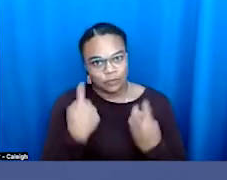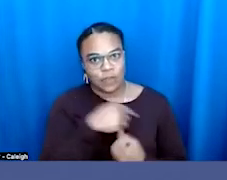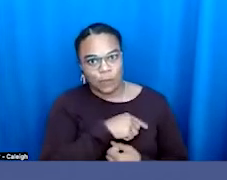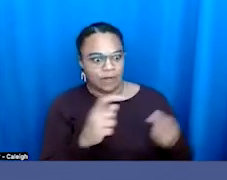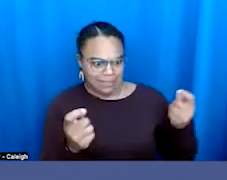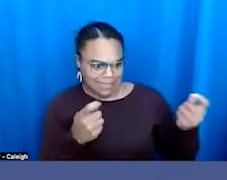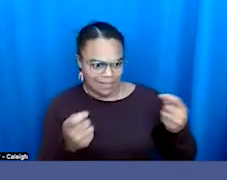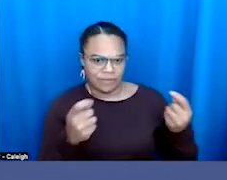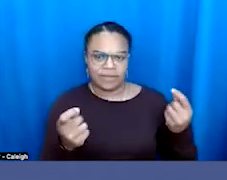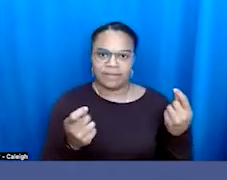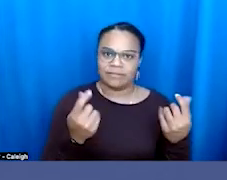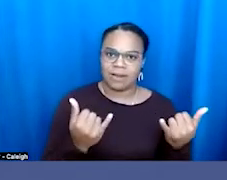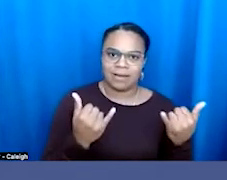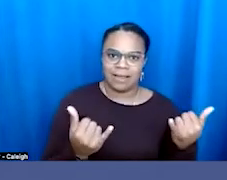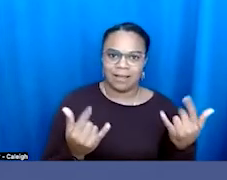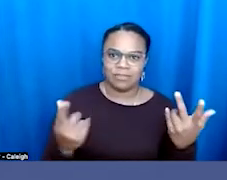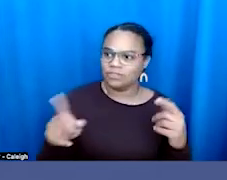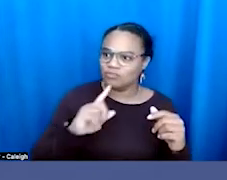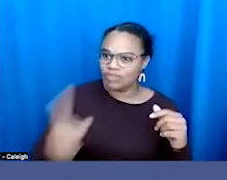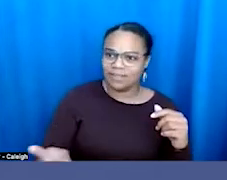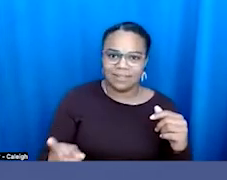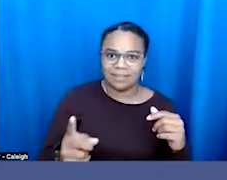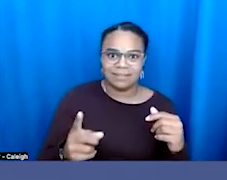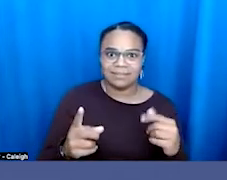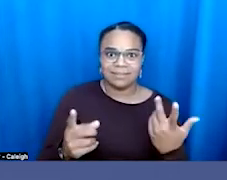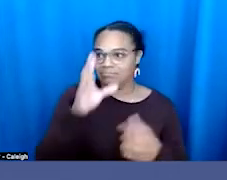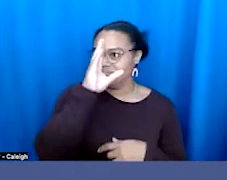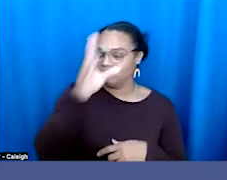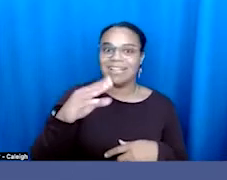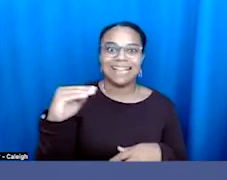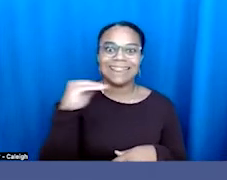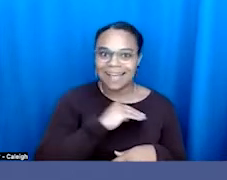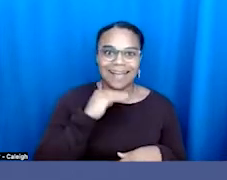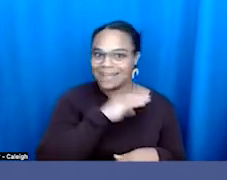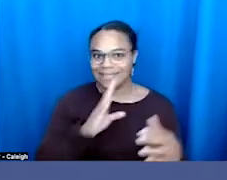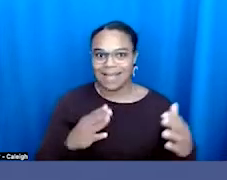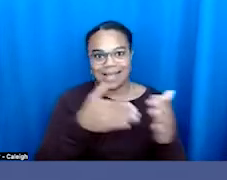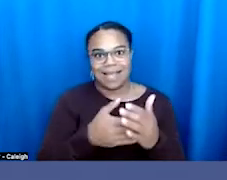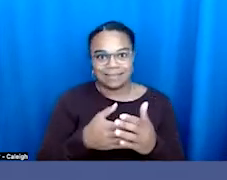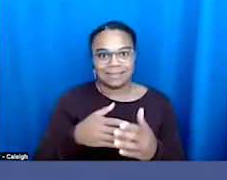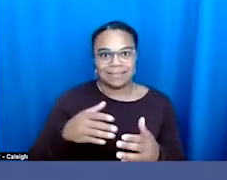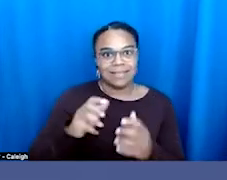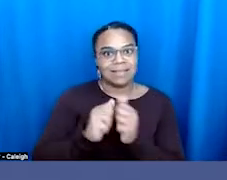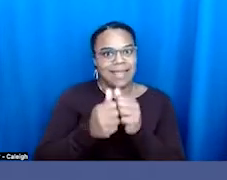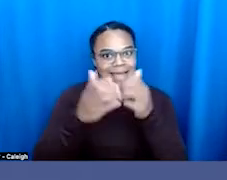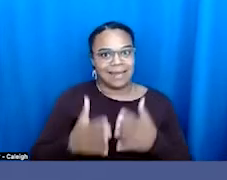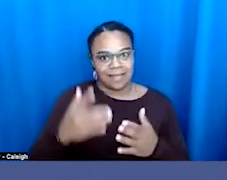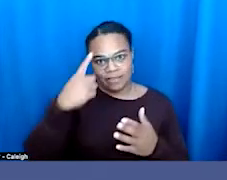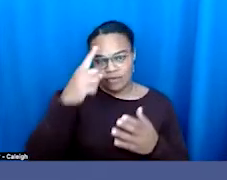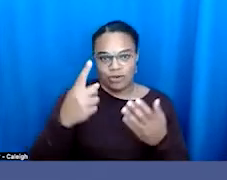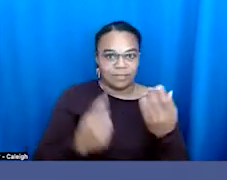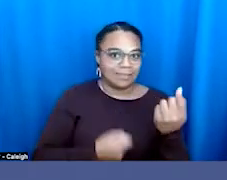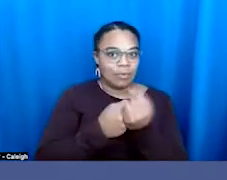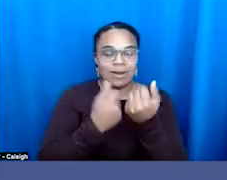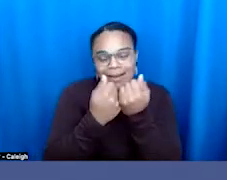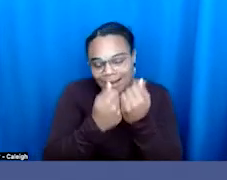and just lies, out and out lies against candidates on, on the campaigns that target them for any support of any progressive